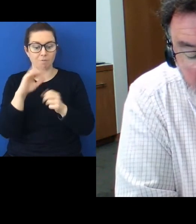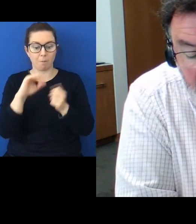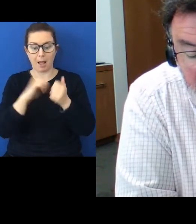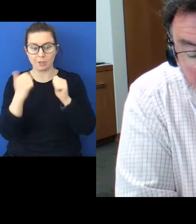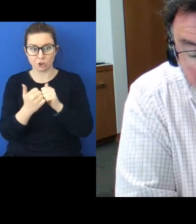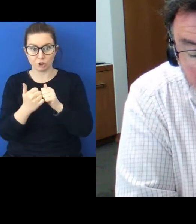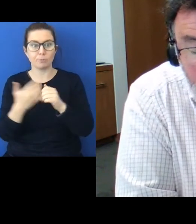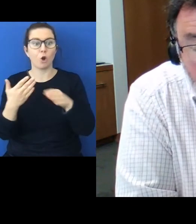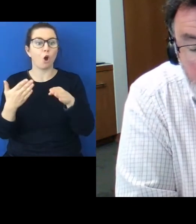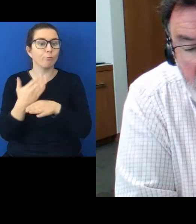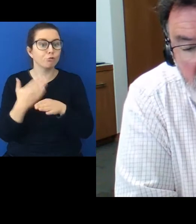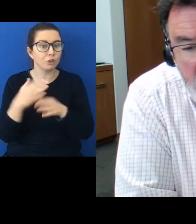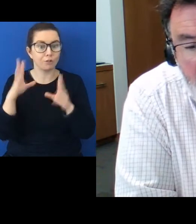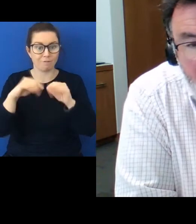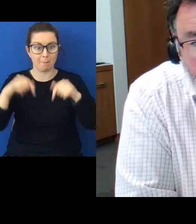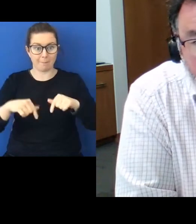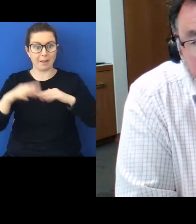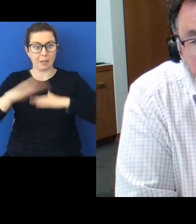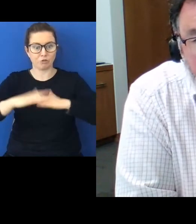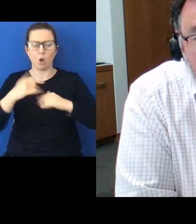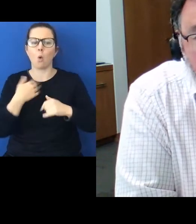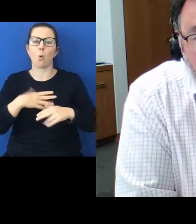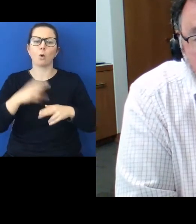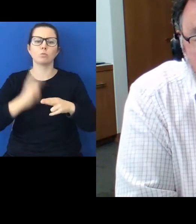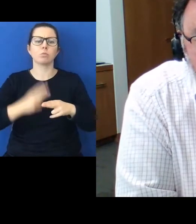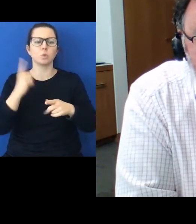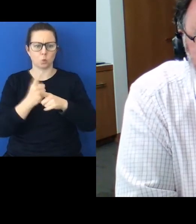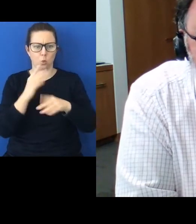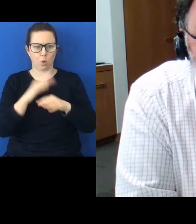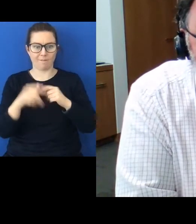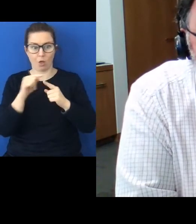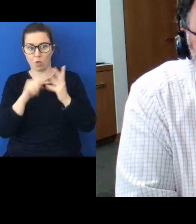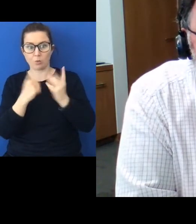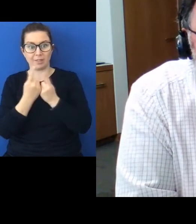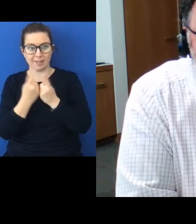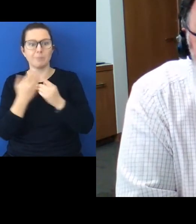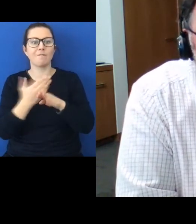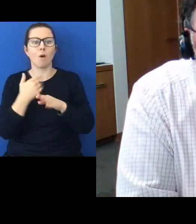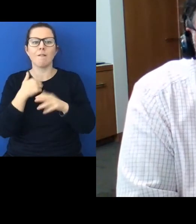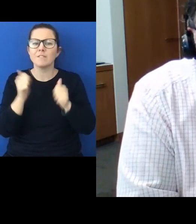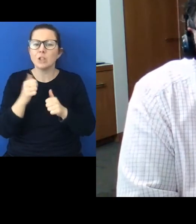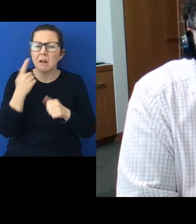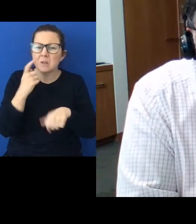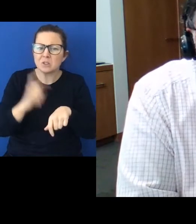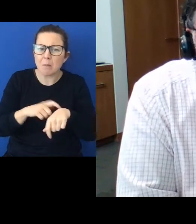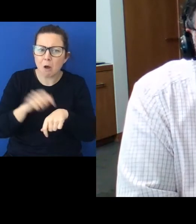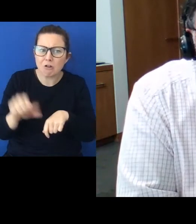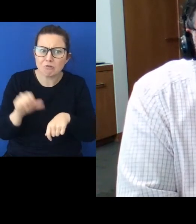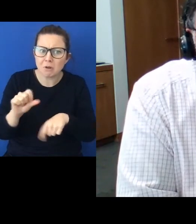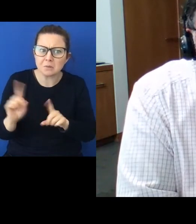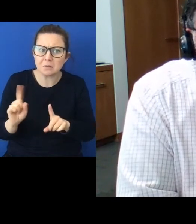in this country and I want to speak very briefly about those things before finishing off. How am I doing for time, by the way?